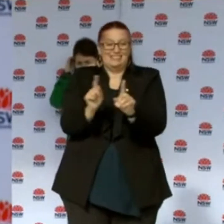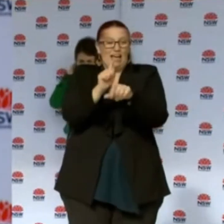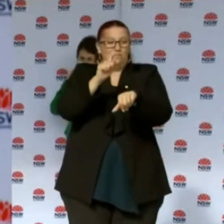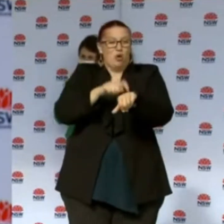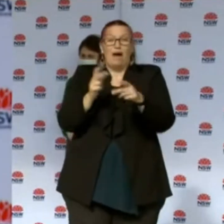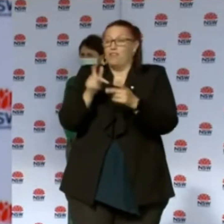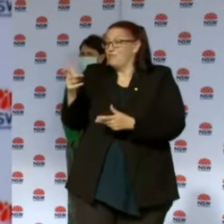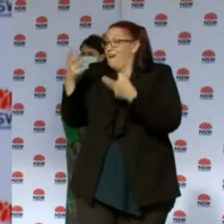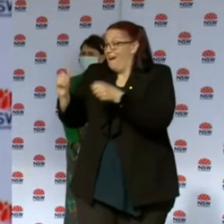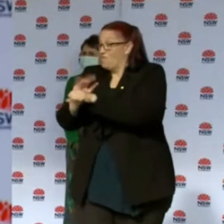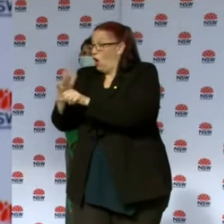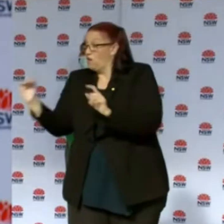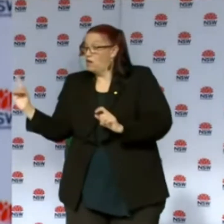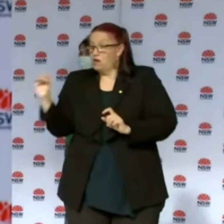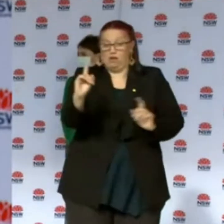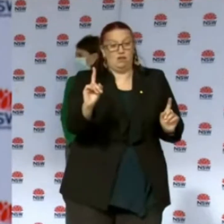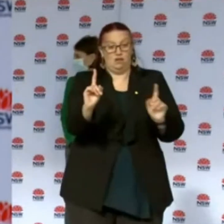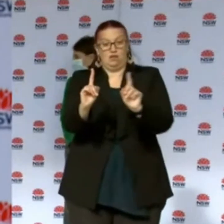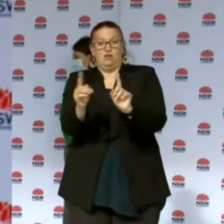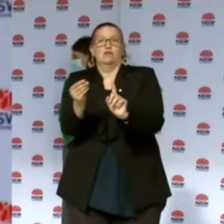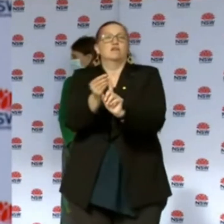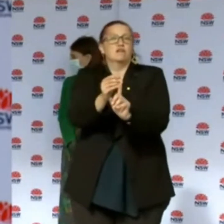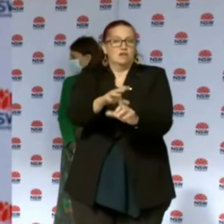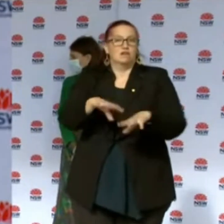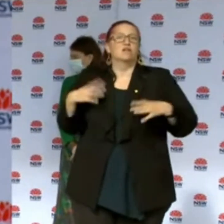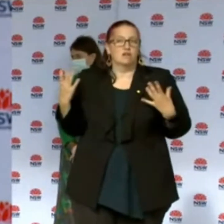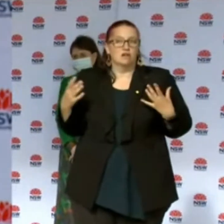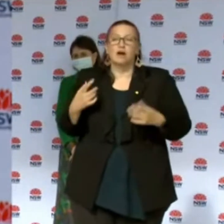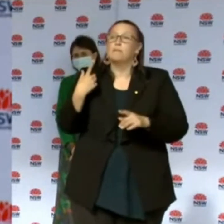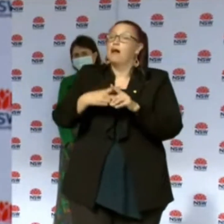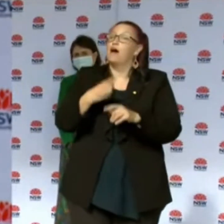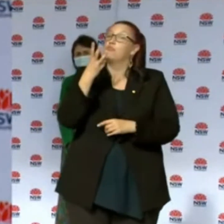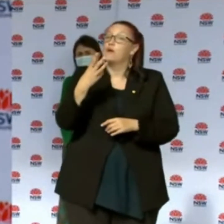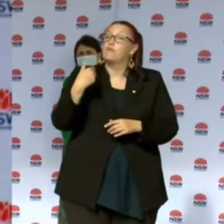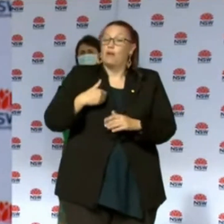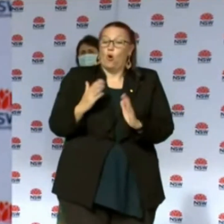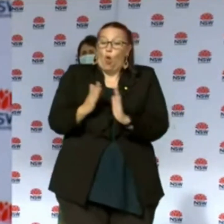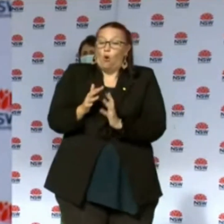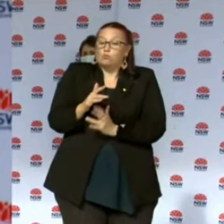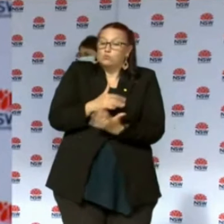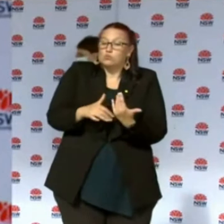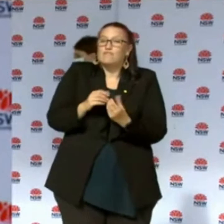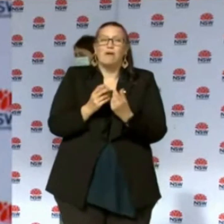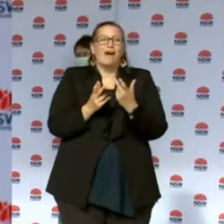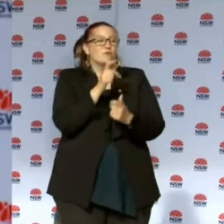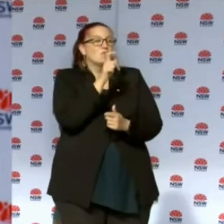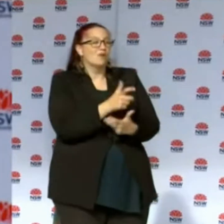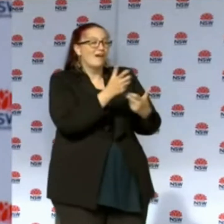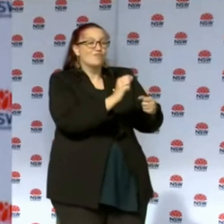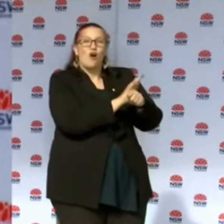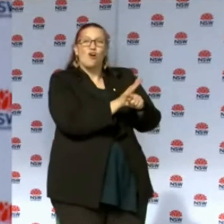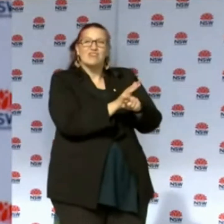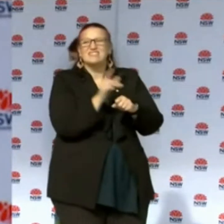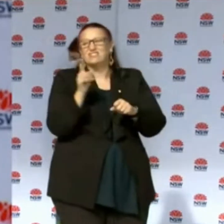case linked to the Bondi cluster. And three women who are close contacts of a previously reported case who